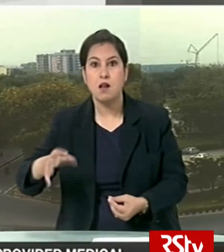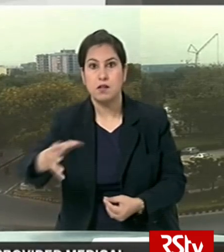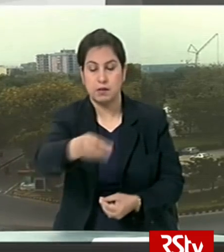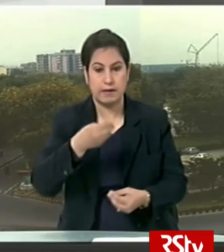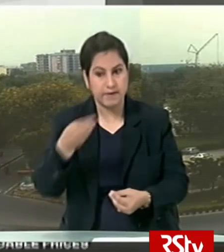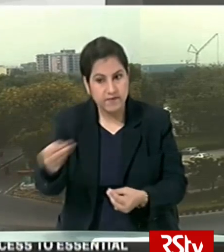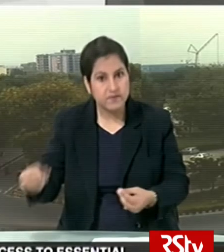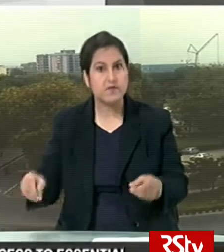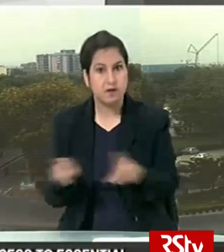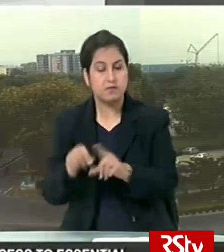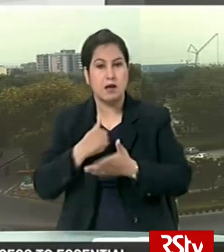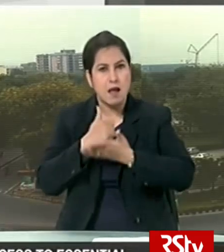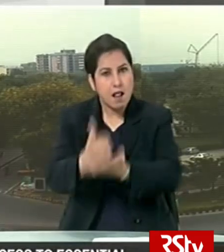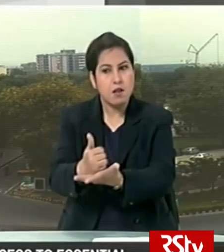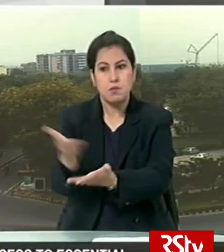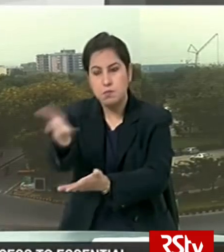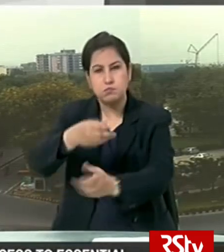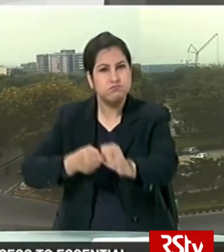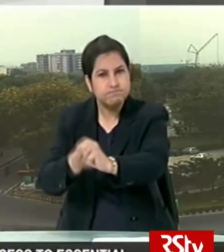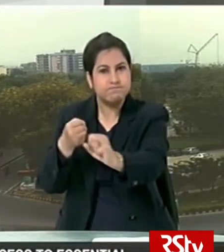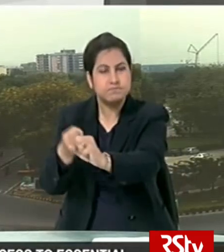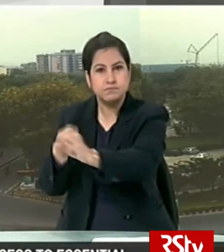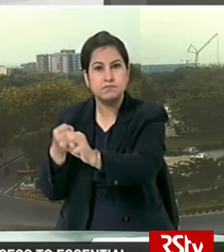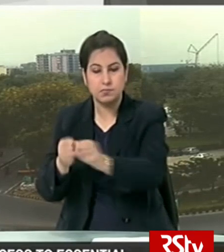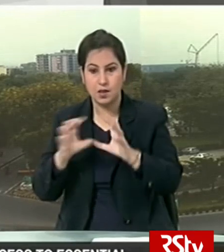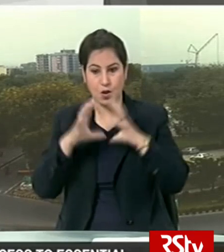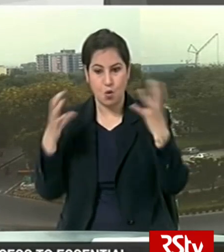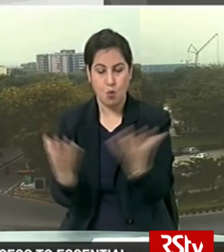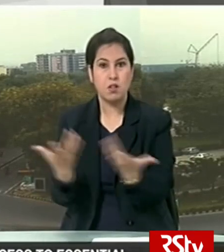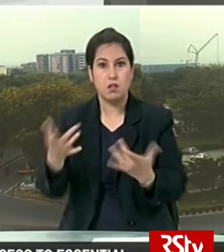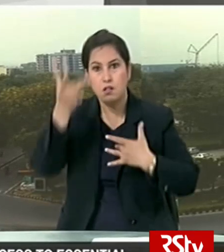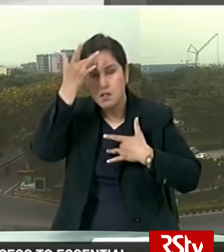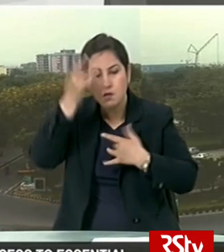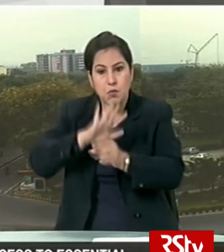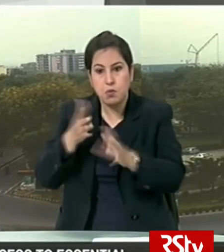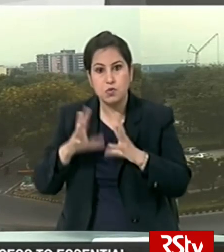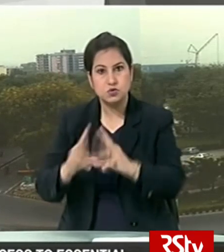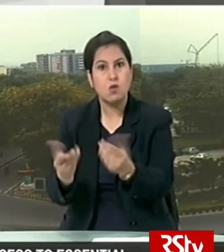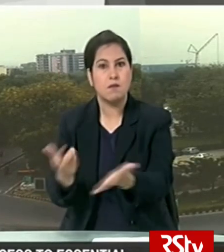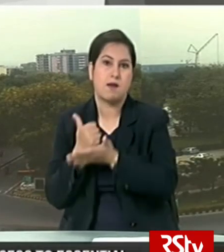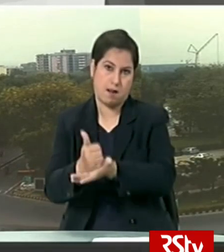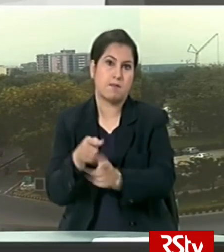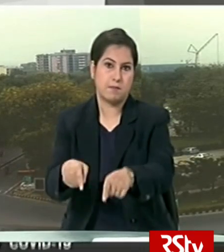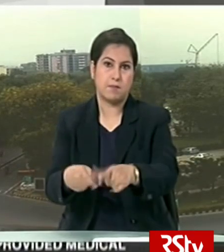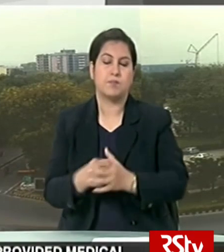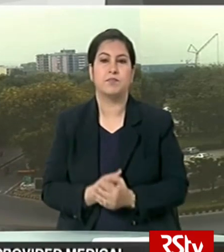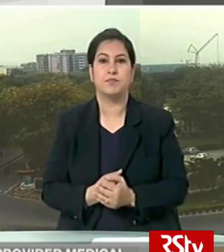the world to help them fight the global pandemic COVID-19